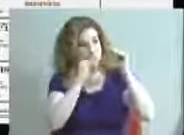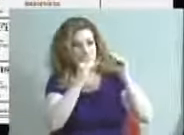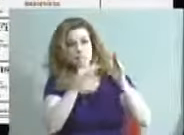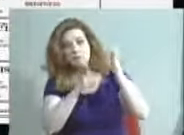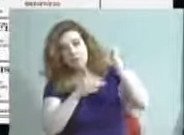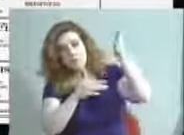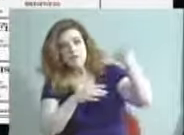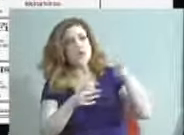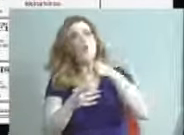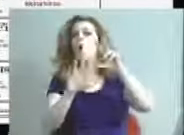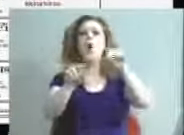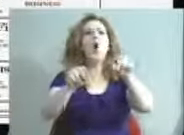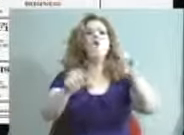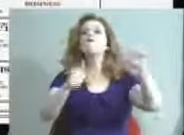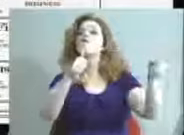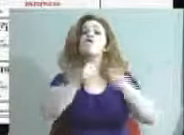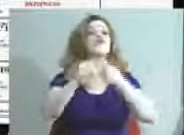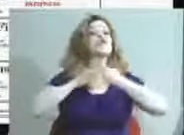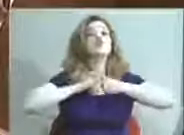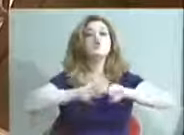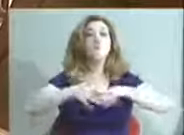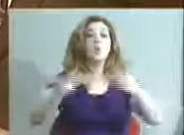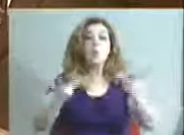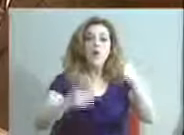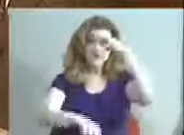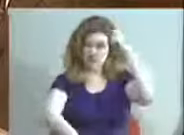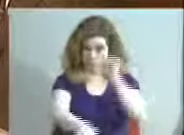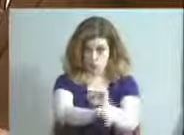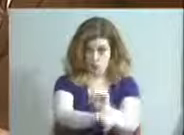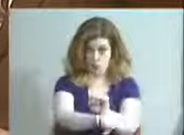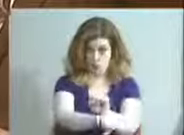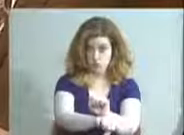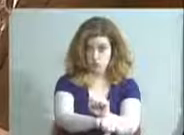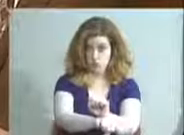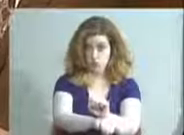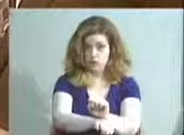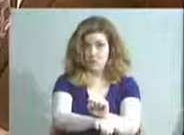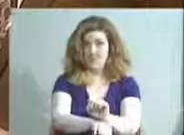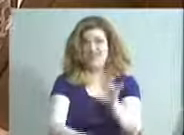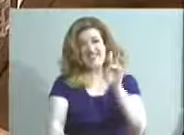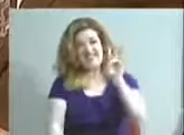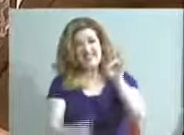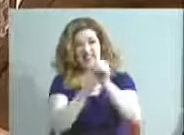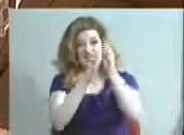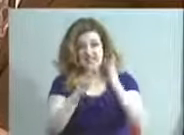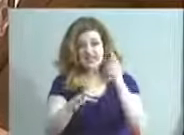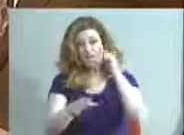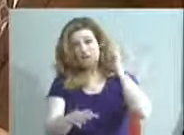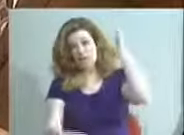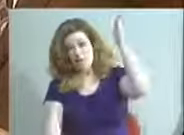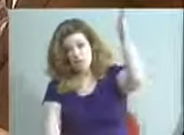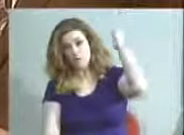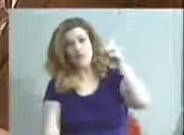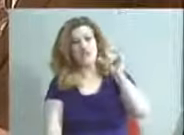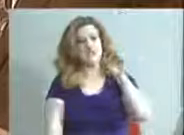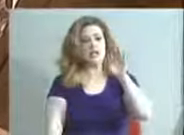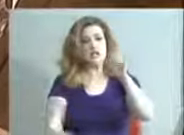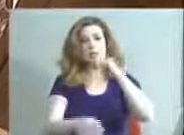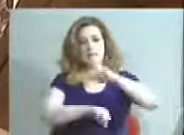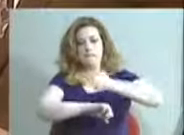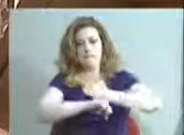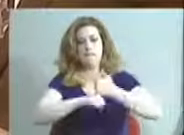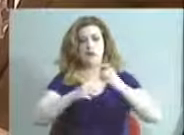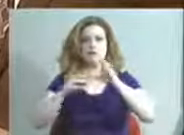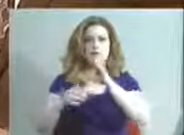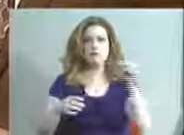No, we did our first start-up with SummerWorks. So these seven leaders from Beecher Terrace formed a company, and Ted